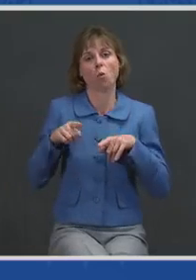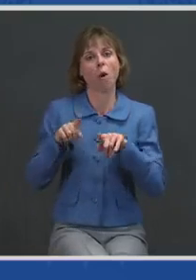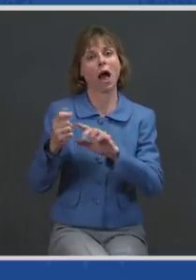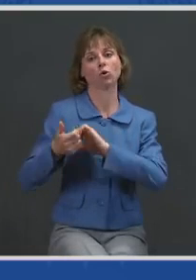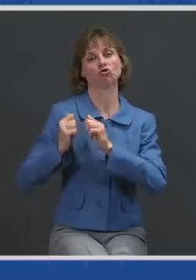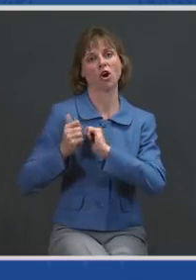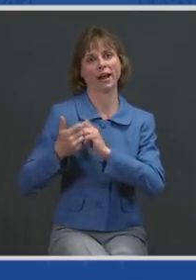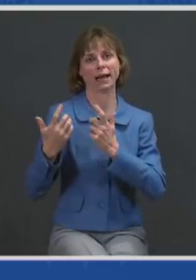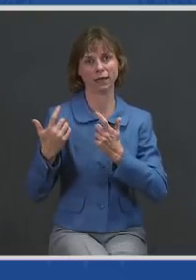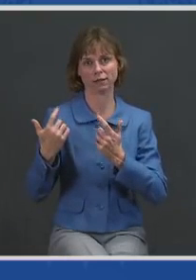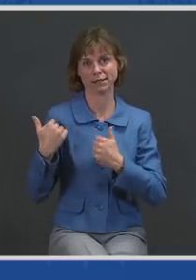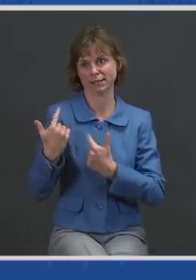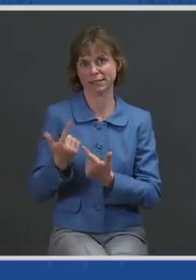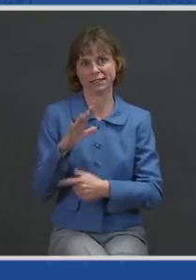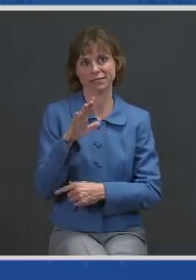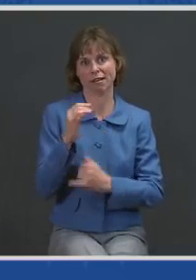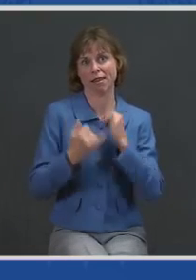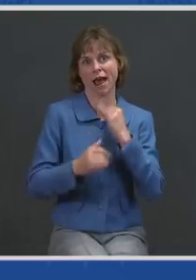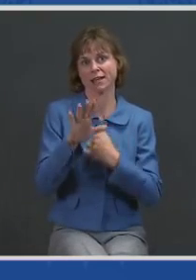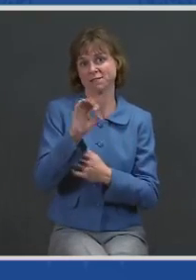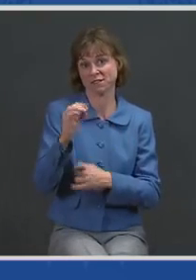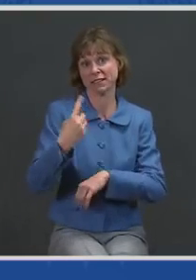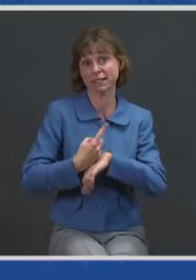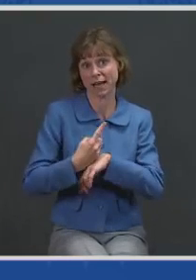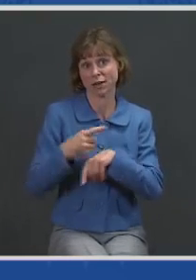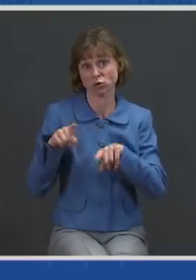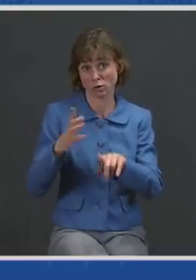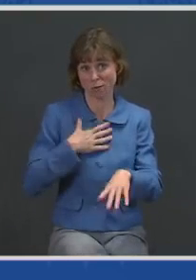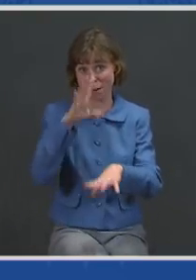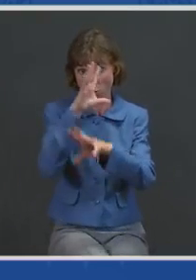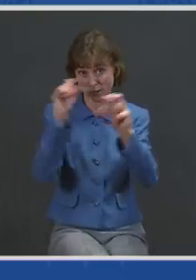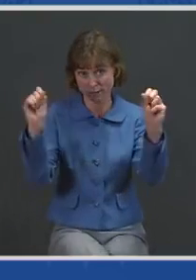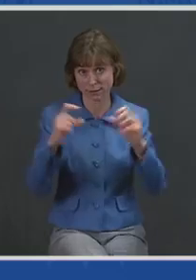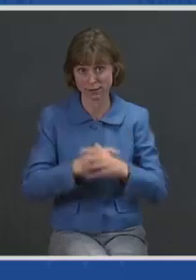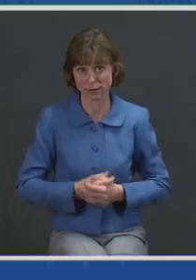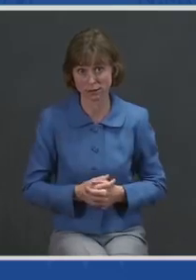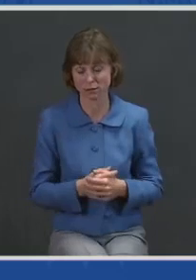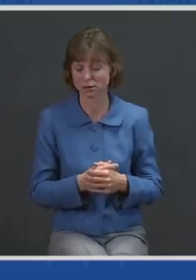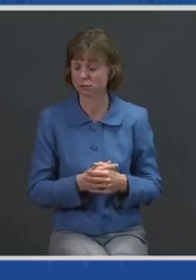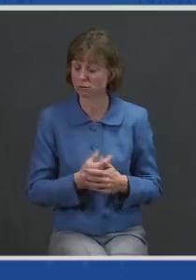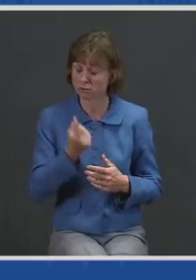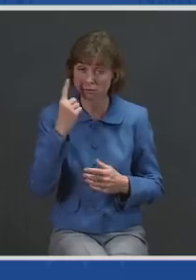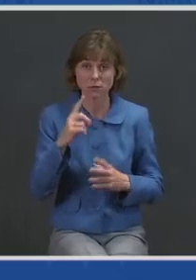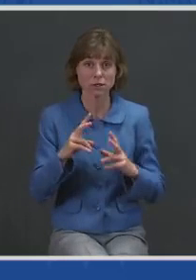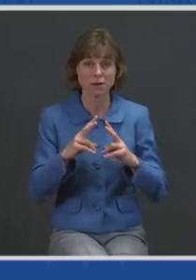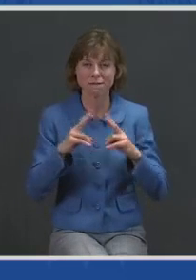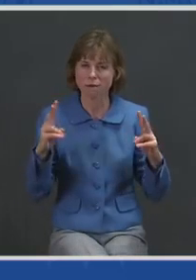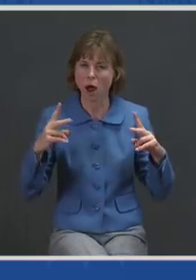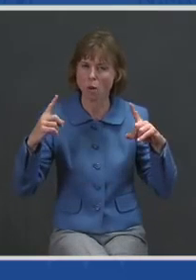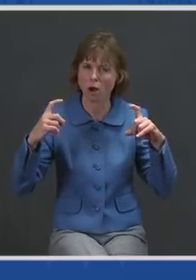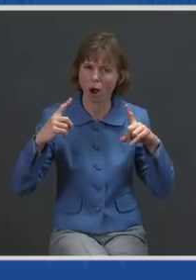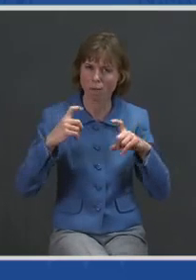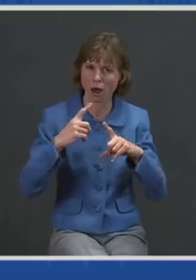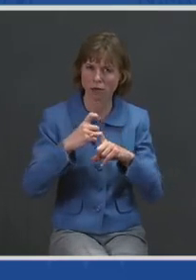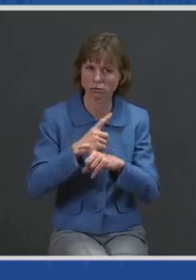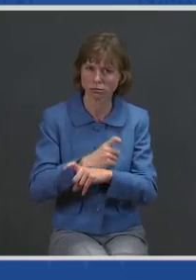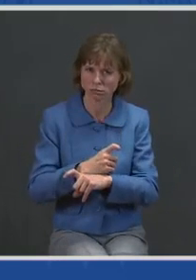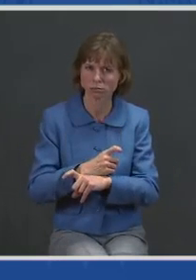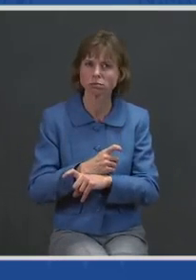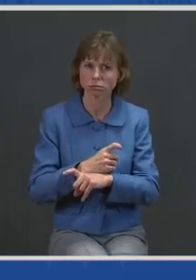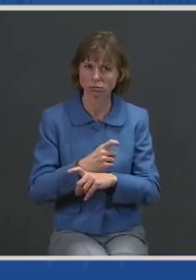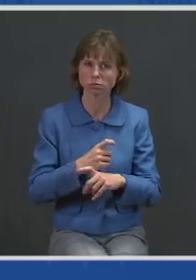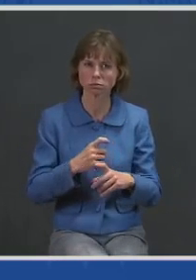last 50 days I've been President. But this is one of the most complex operations we've ever